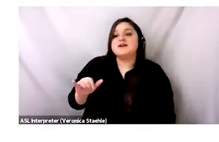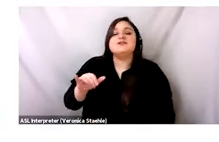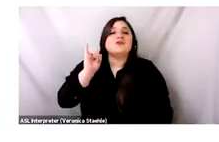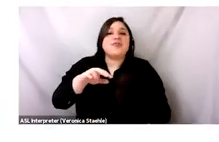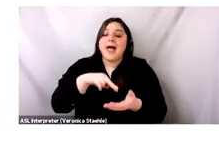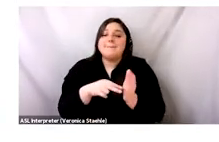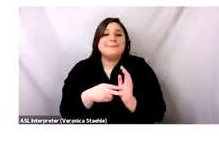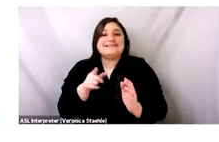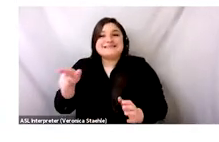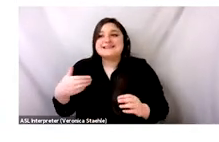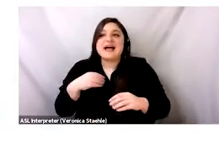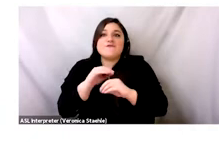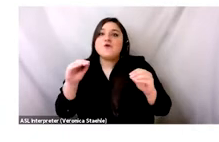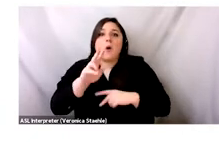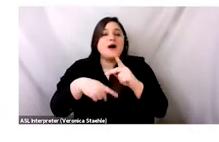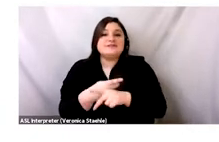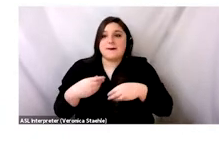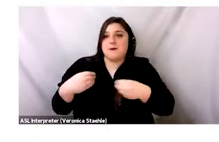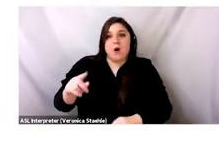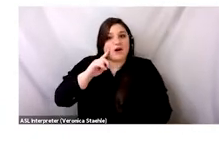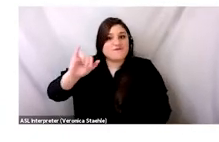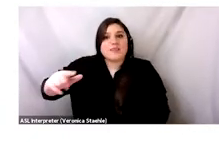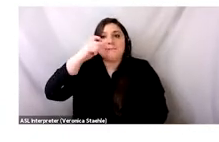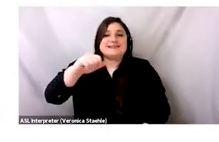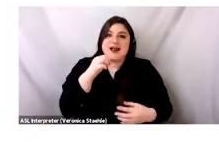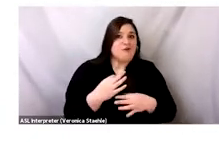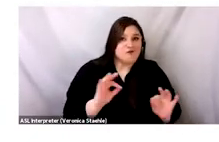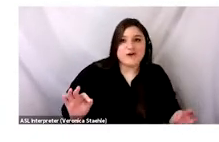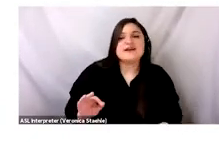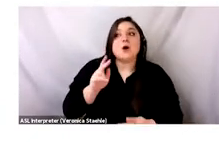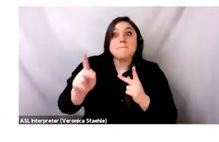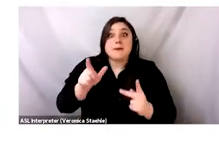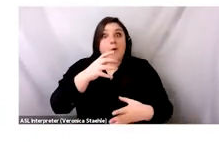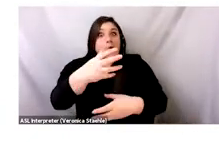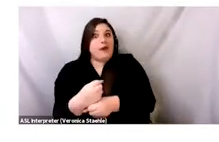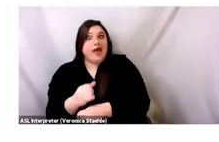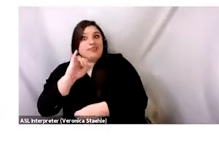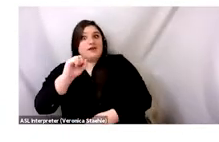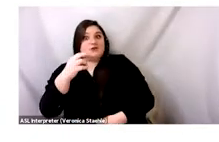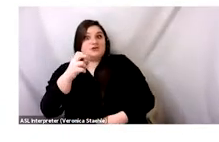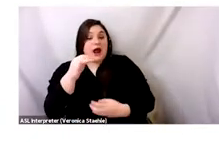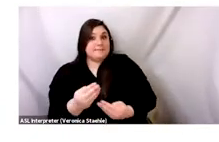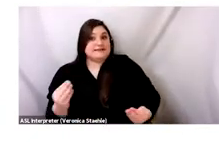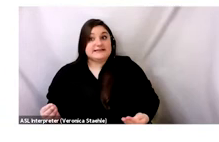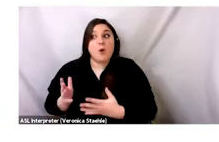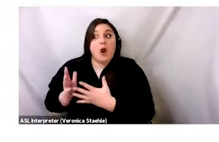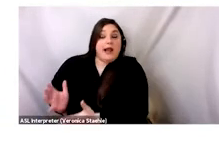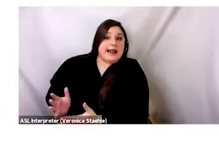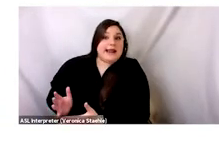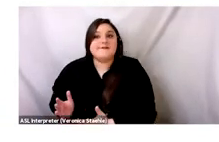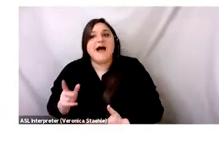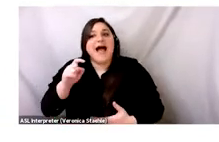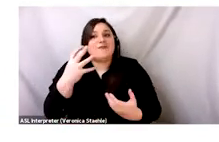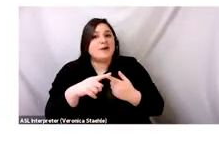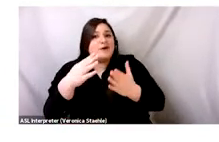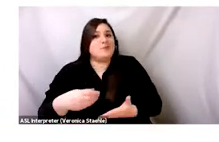And that means that a lot of this clothing just doesn't have a market. Some of it's sitting in warehouses across the United States. And then meanwhile,